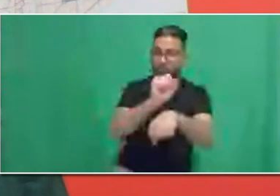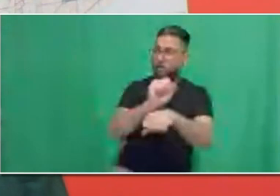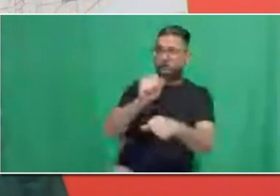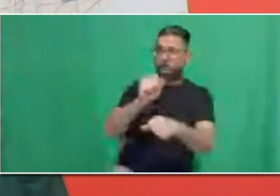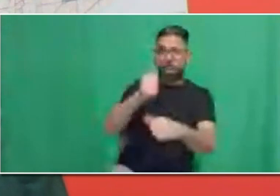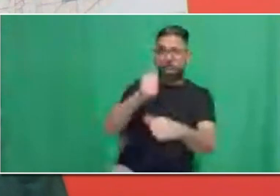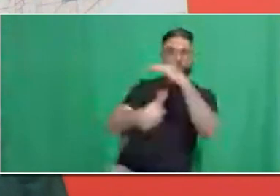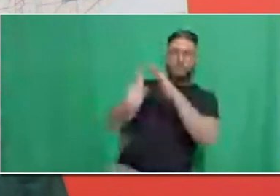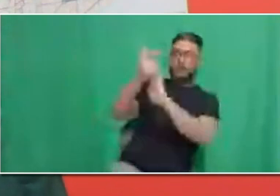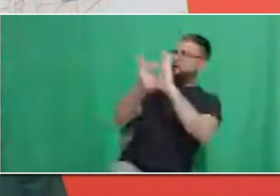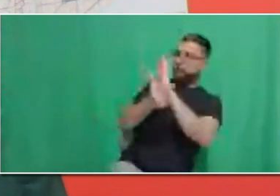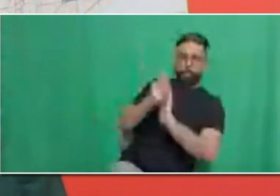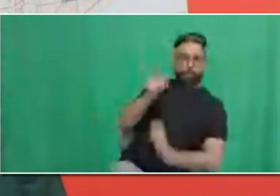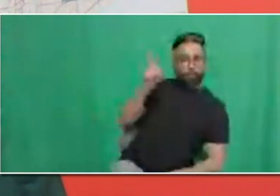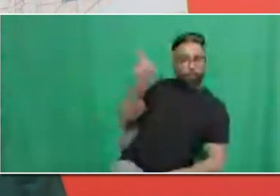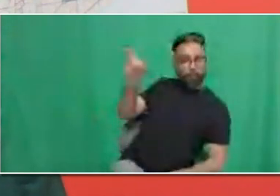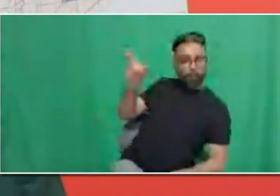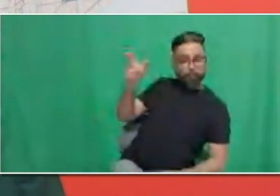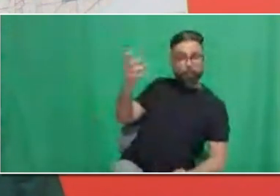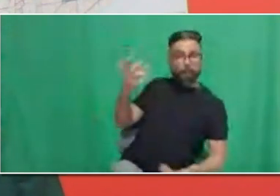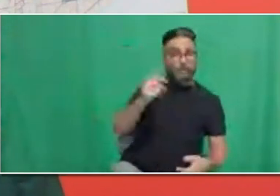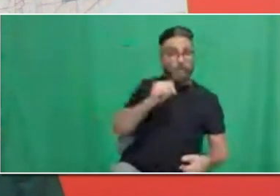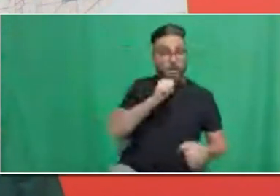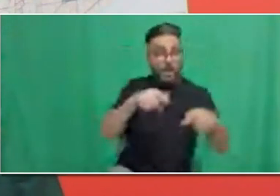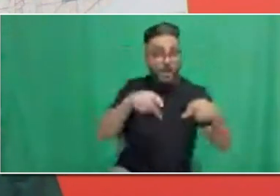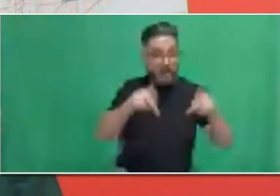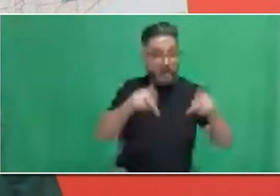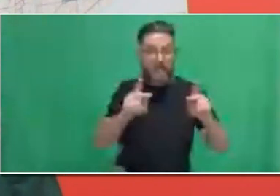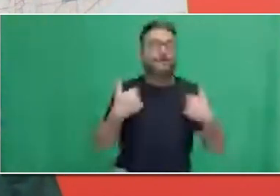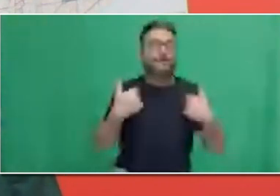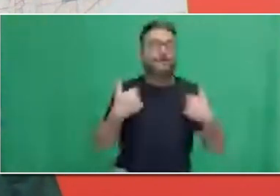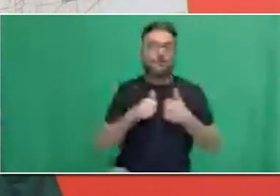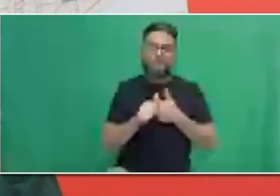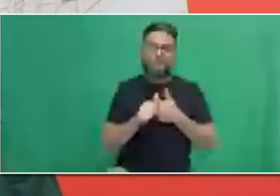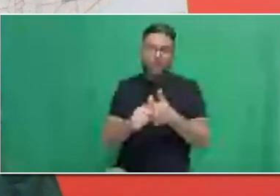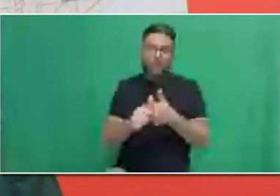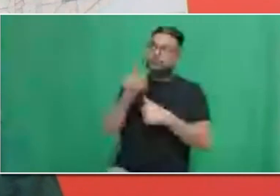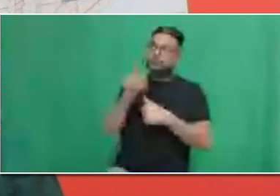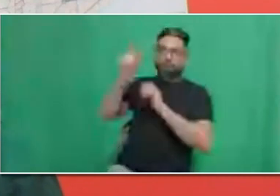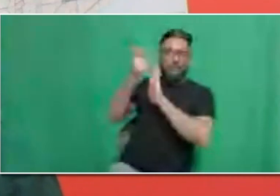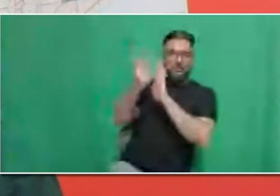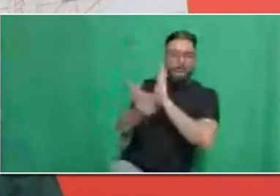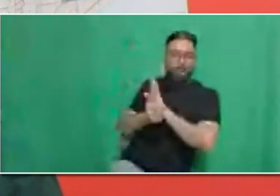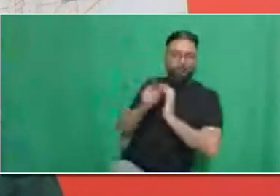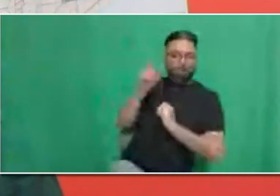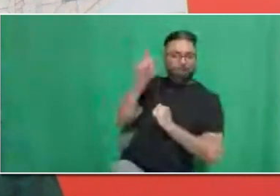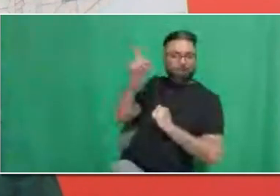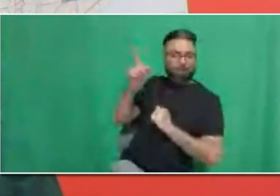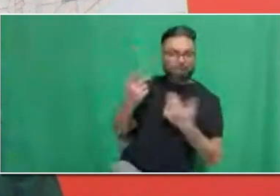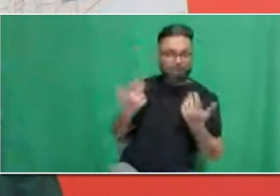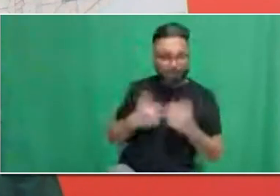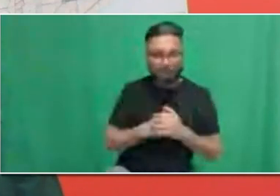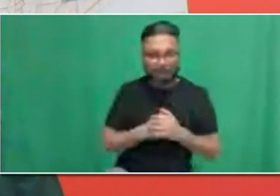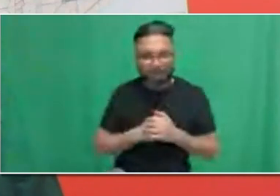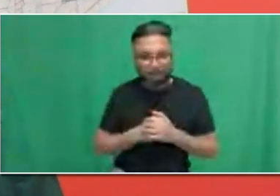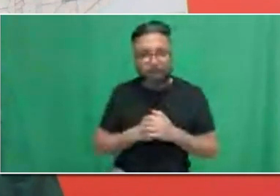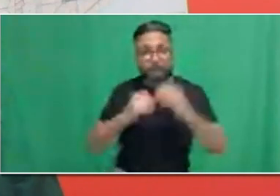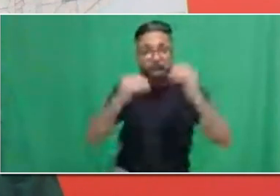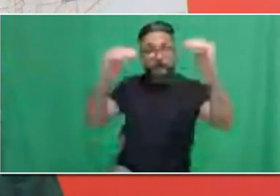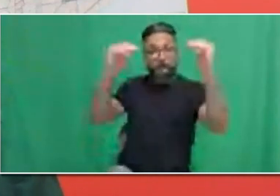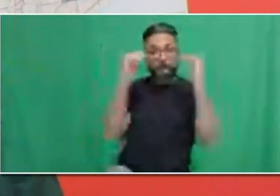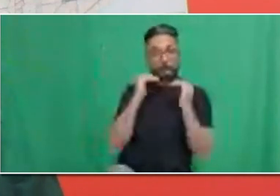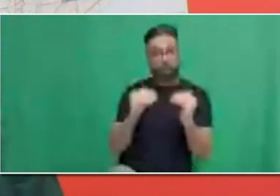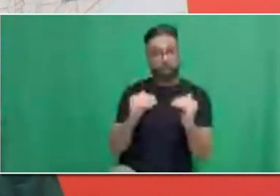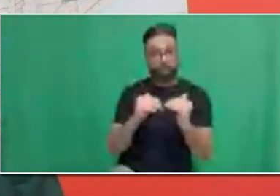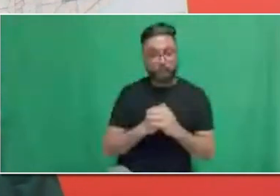Here's that. Here's the interesting one. So, what is the TTC's maternity leave program like? Is it just sort of the government standard? Or